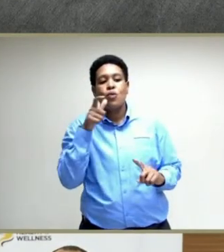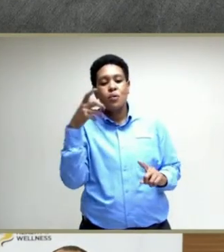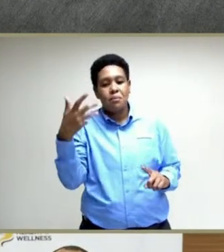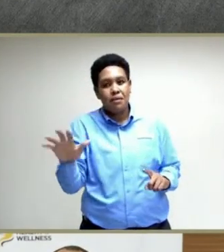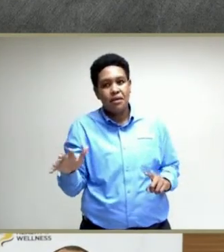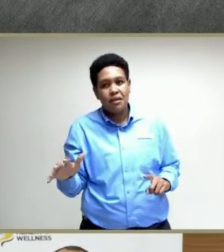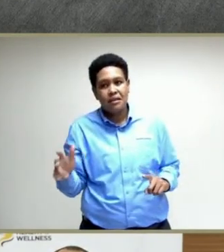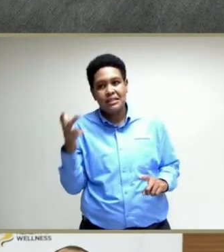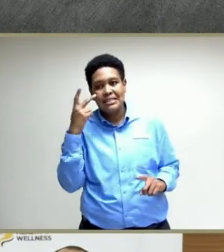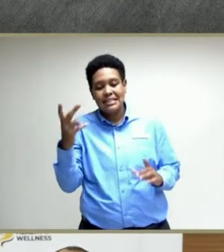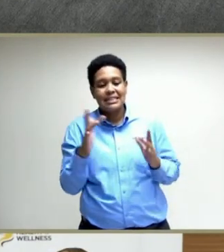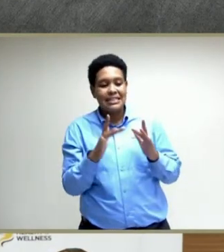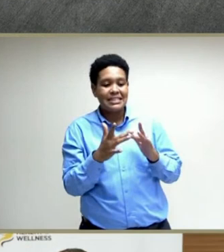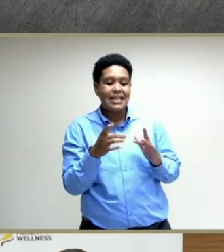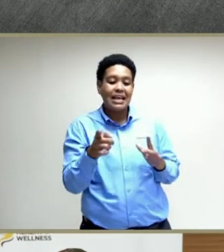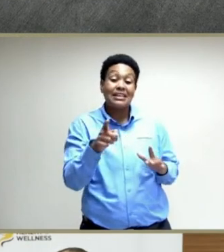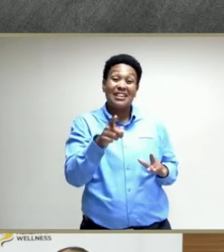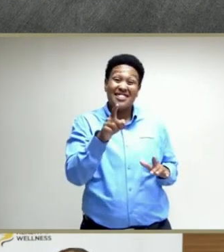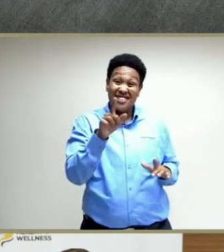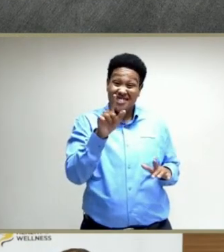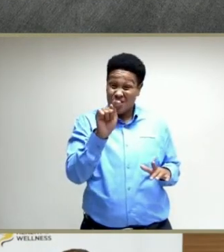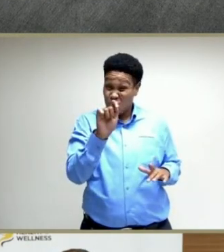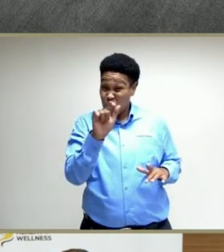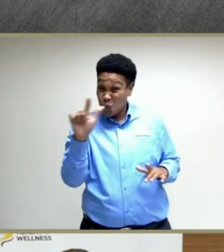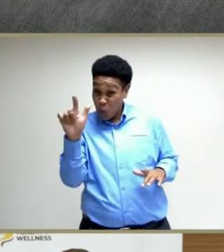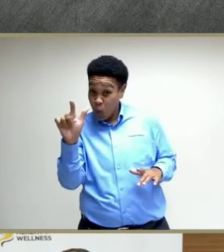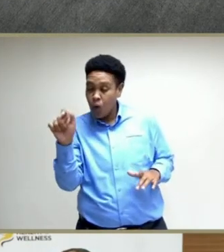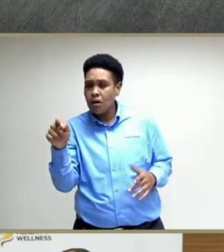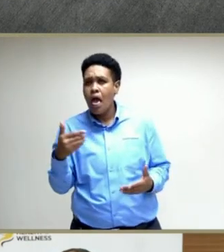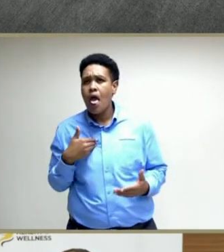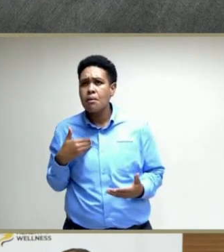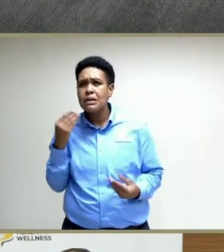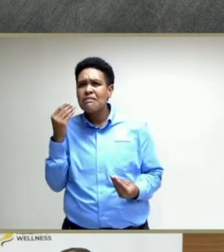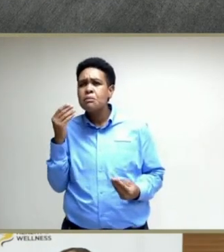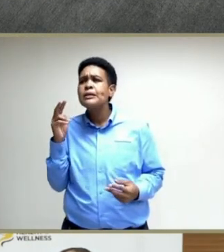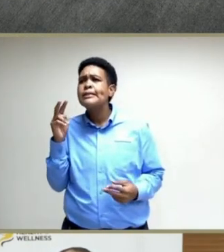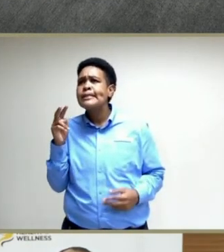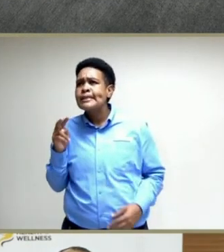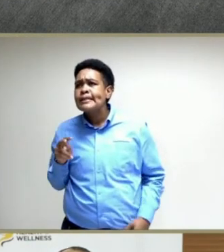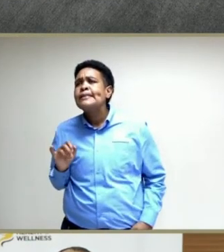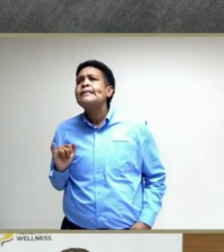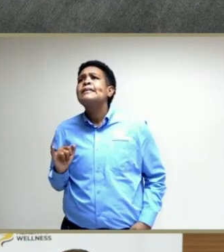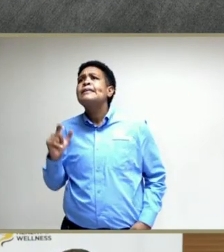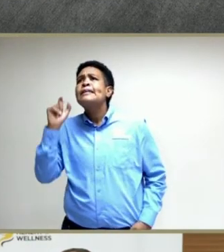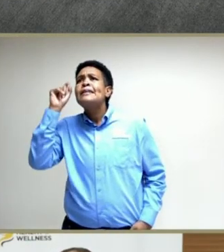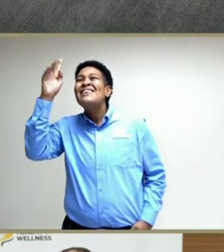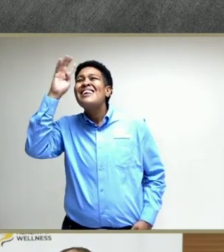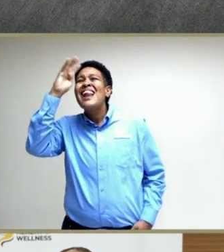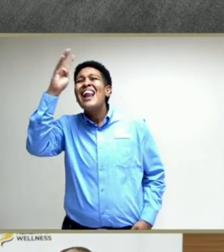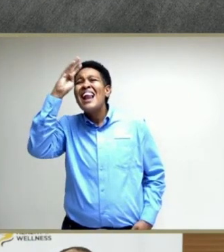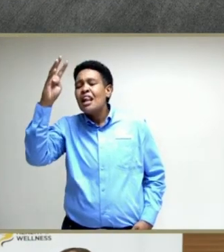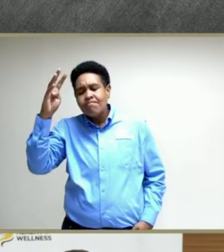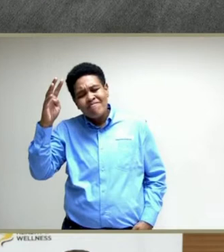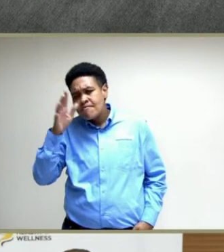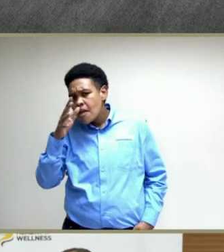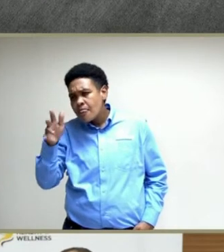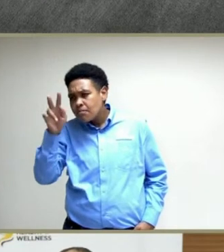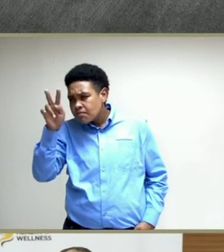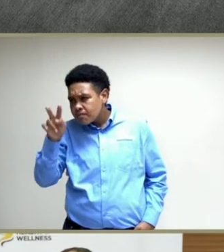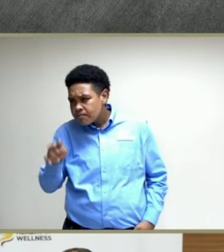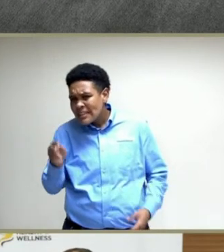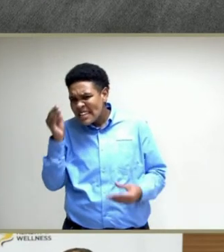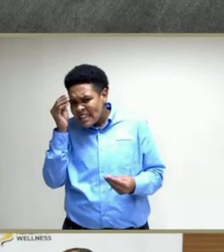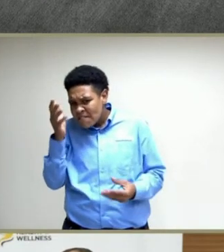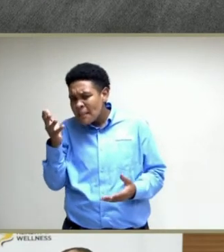See the site as a tool of information to overcome myths, to provide data, to provide facts